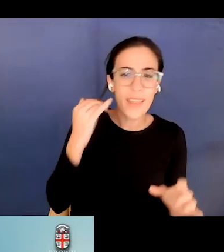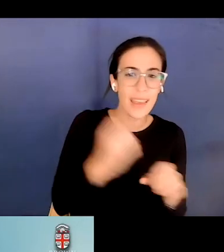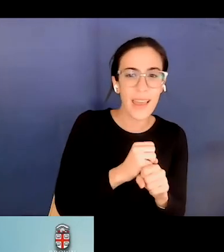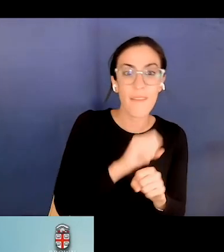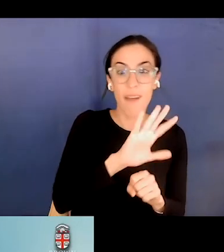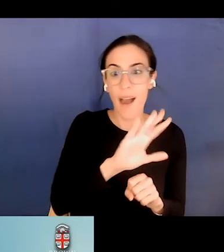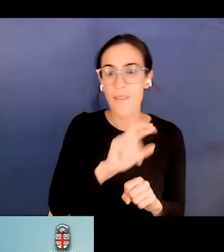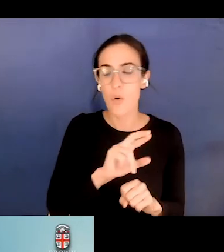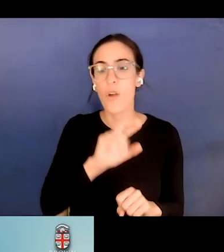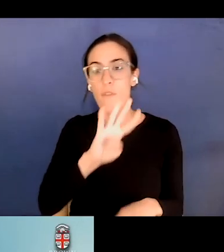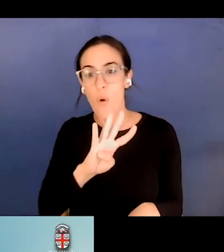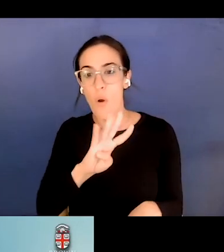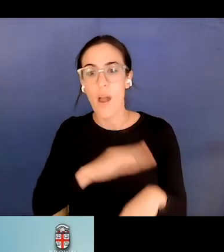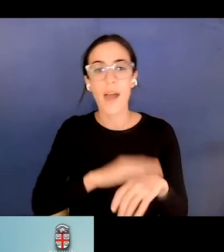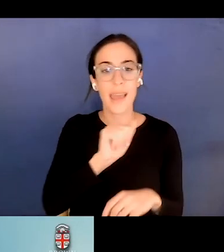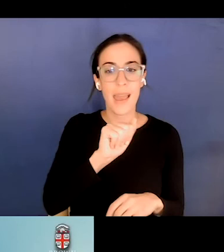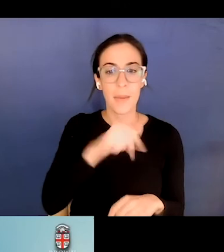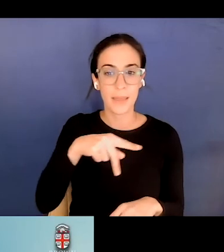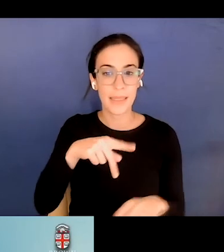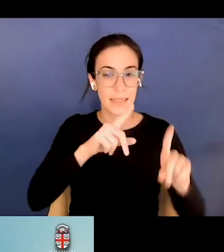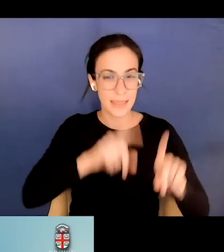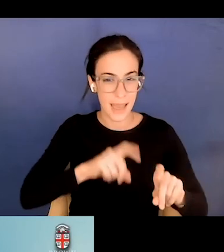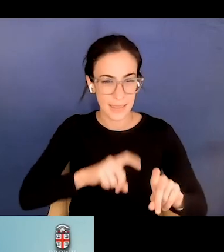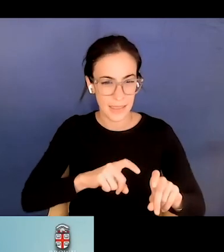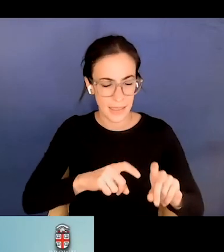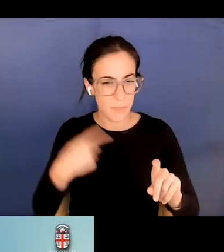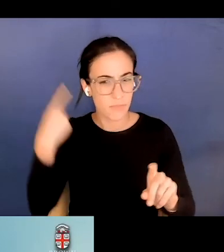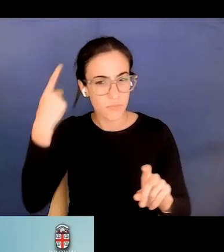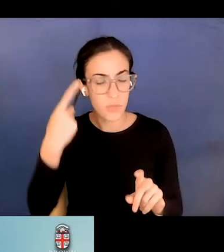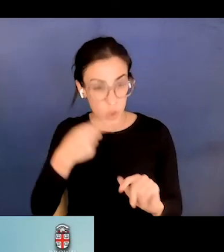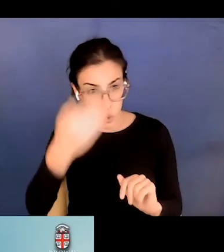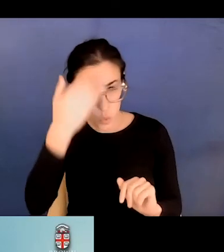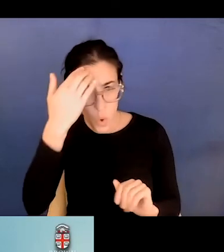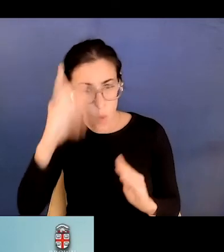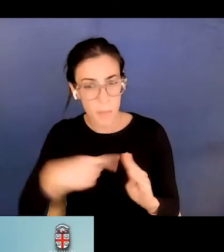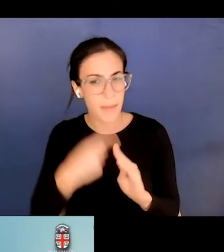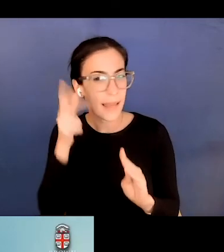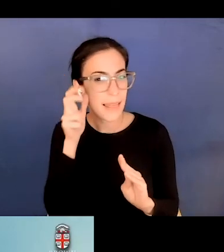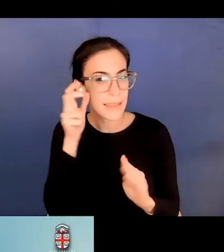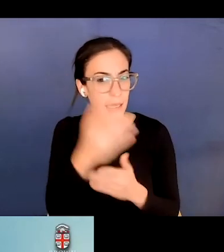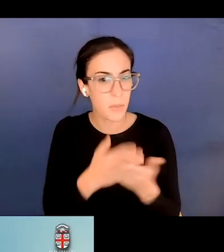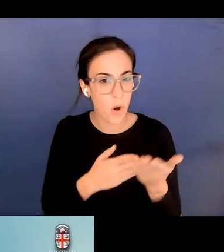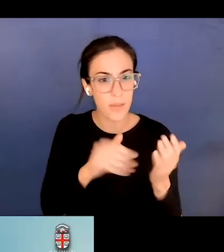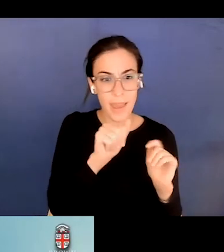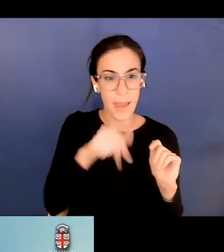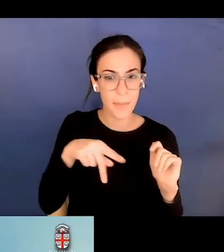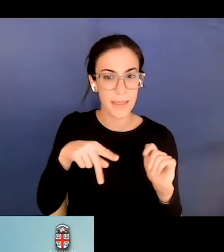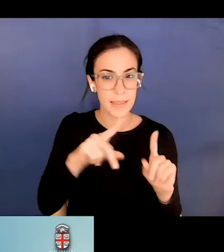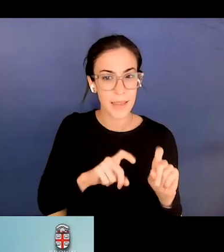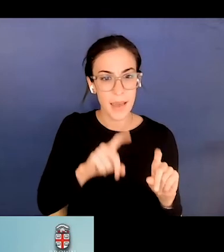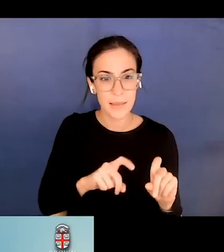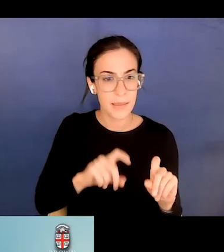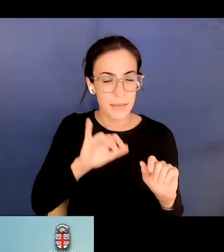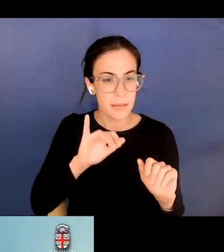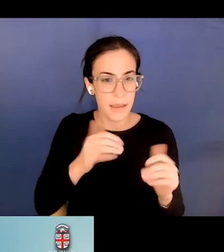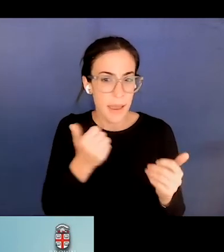happen to know about the AP test, the listening component of that. And if you have any insight on that,